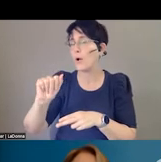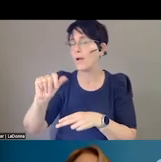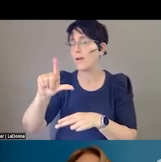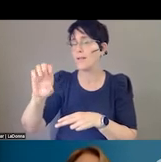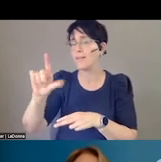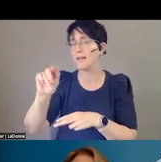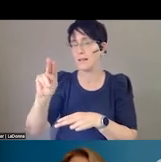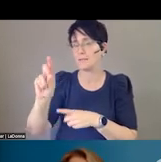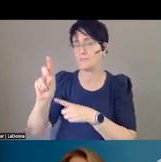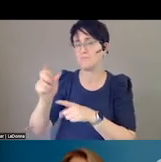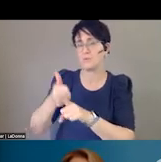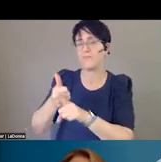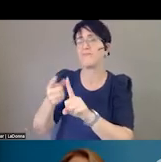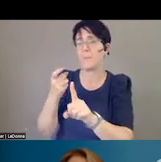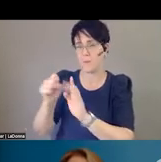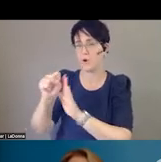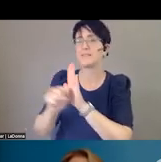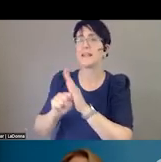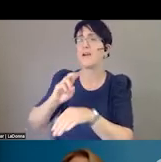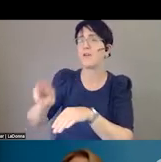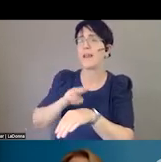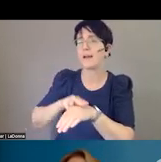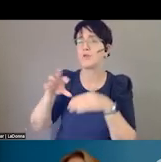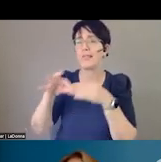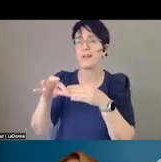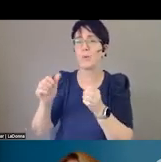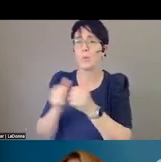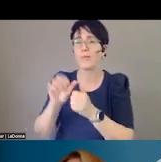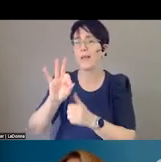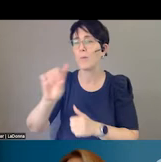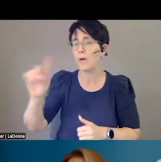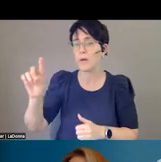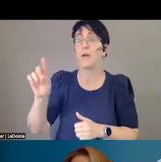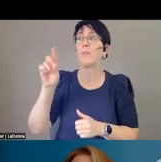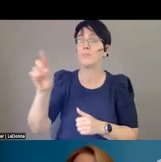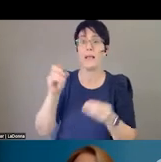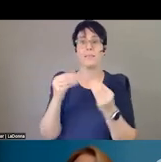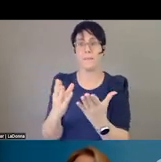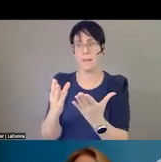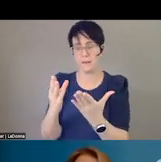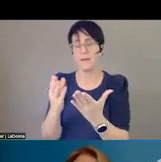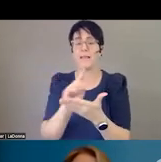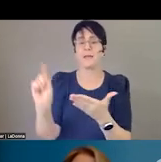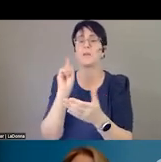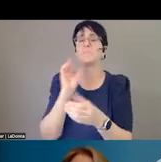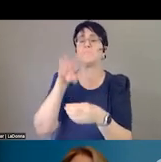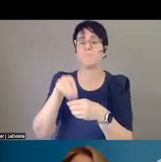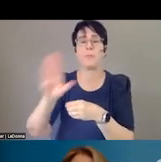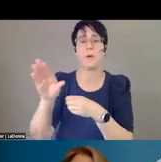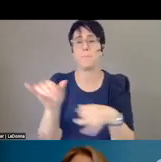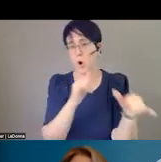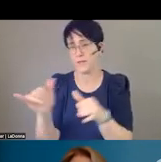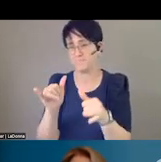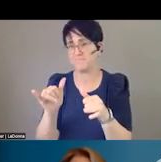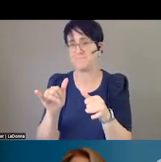She's a national leader around 911. And they let me crash a party last week in New Orleans. Next slide.